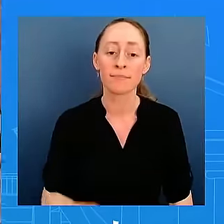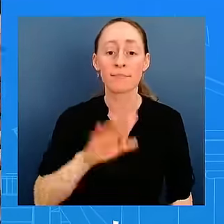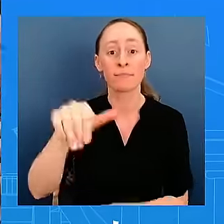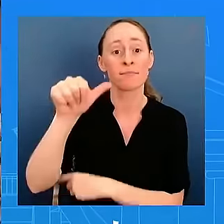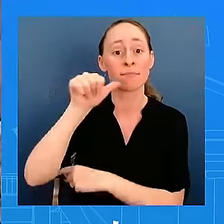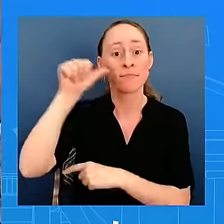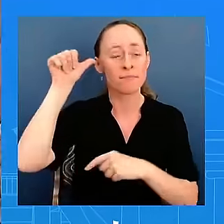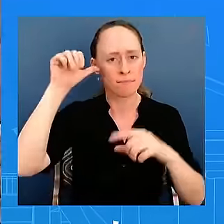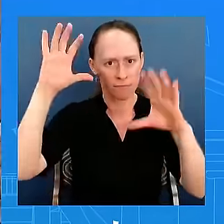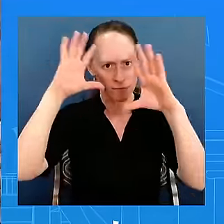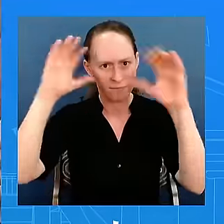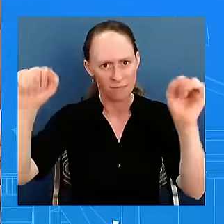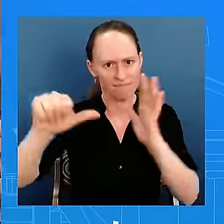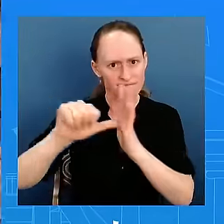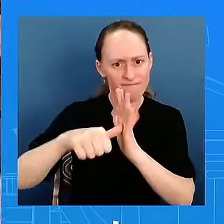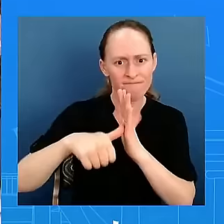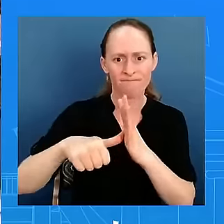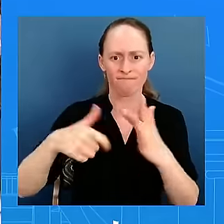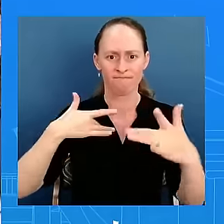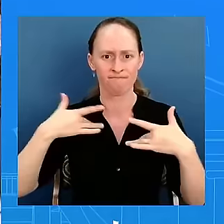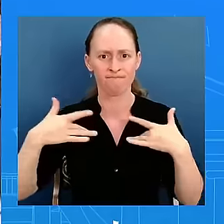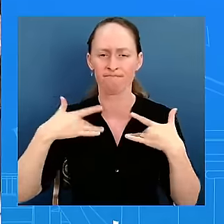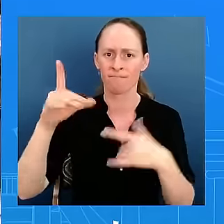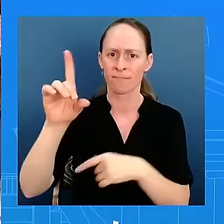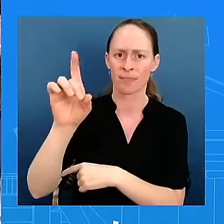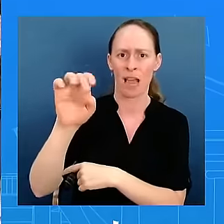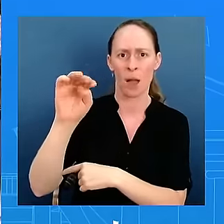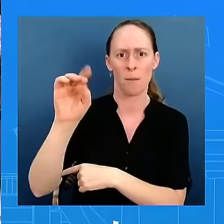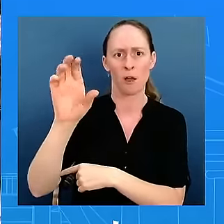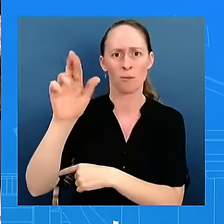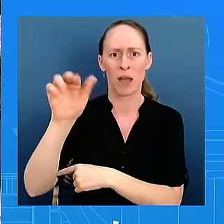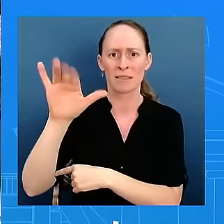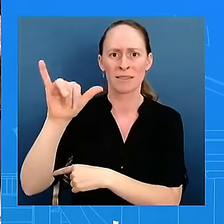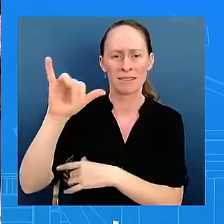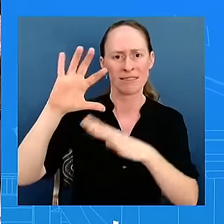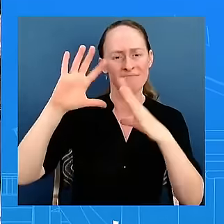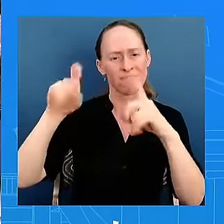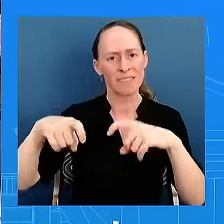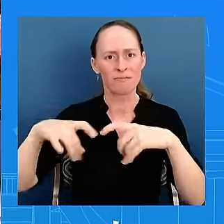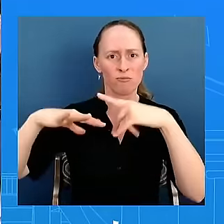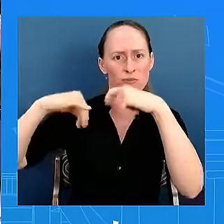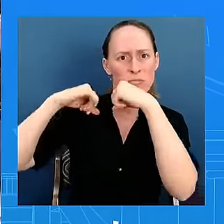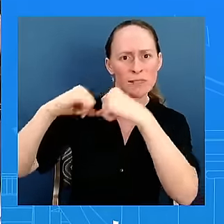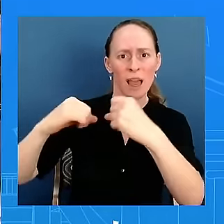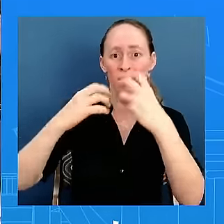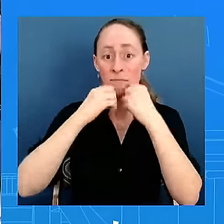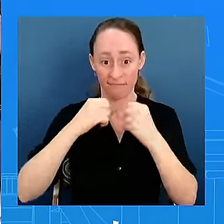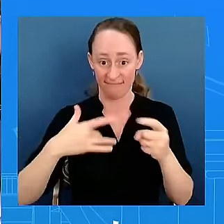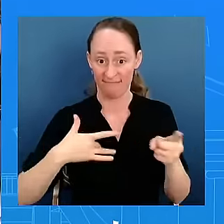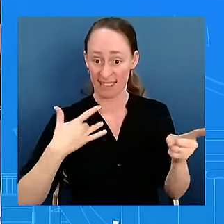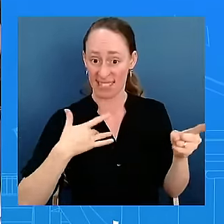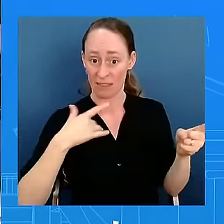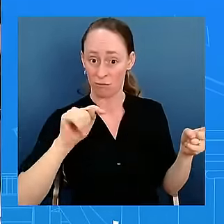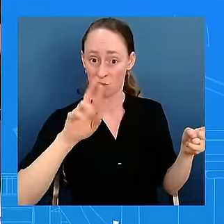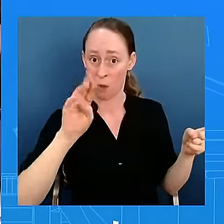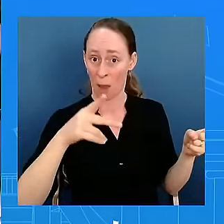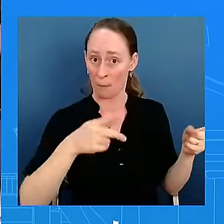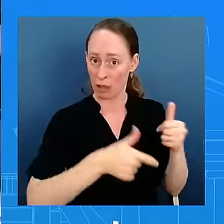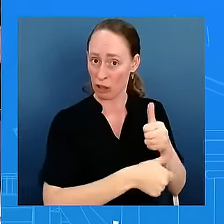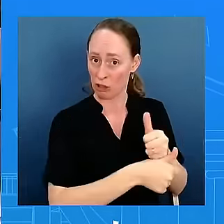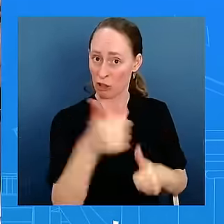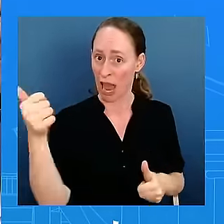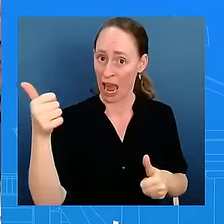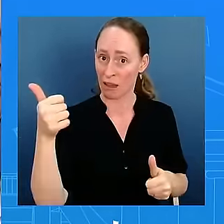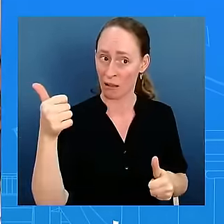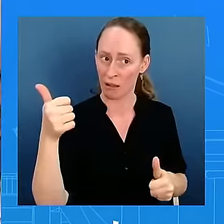the fact that maybe former president trump is a threat to democracy the vice president is using the same language is this a dangerous rhetoric